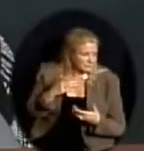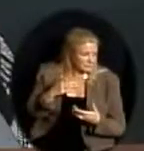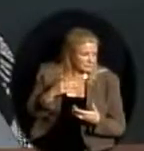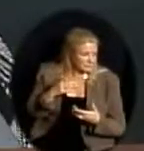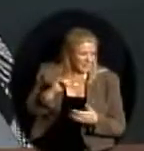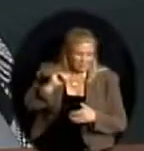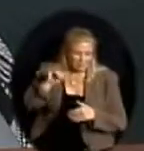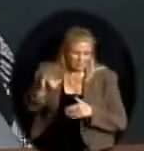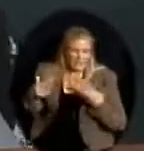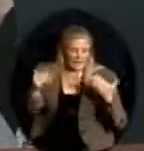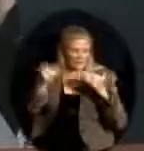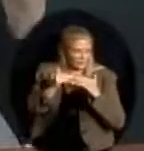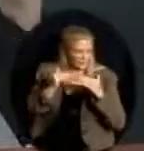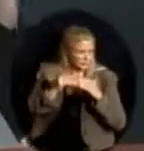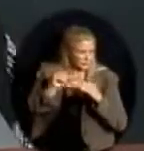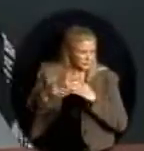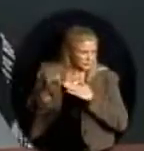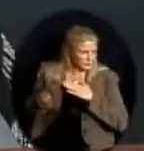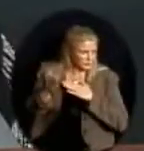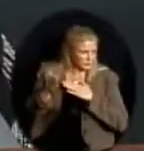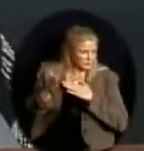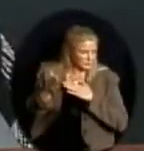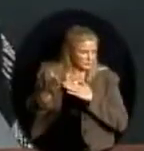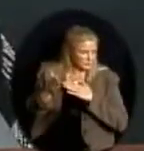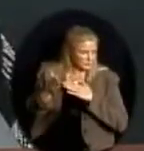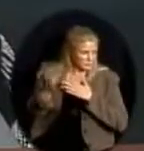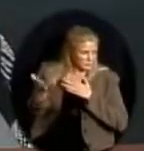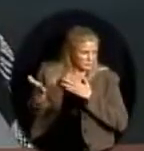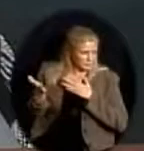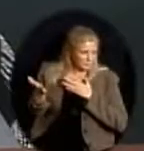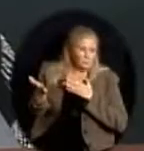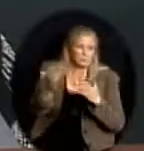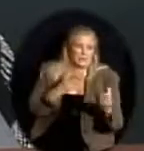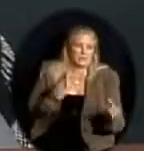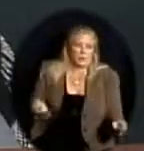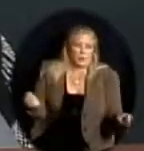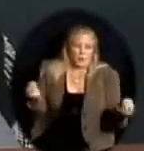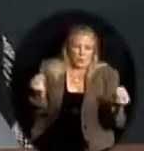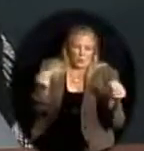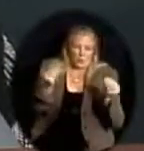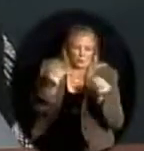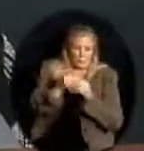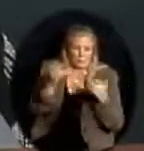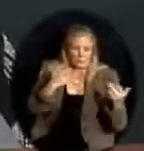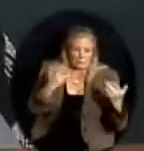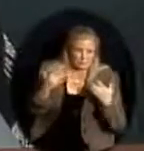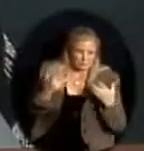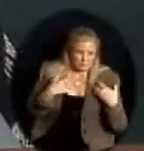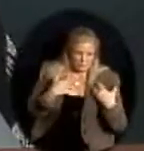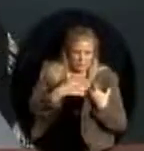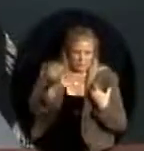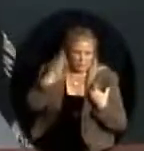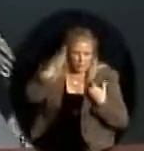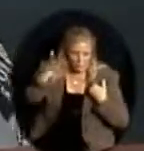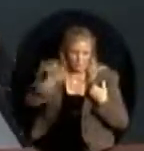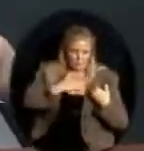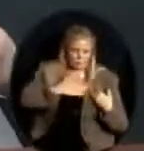a heightened sense of concern. And I think that would be appreciated. Great.